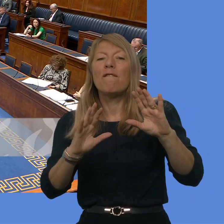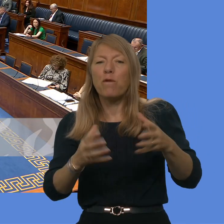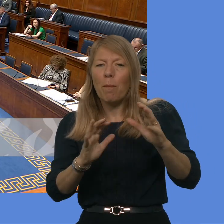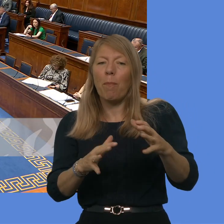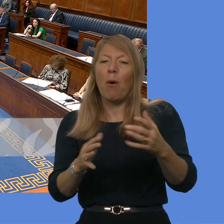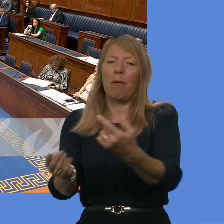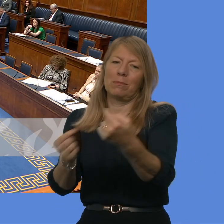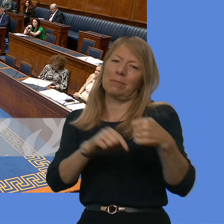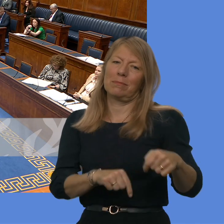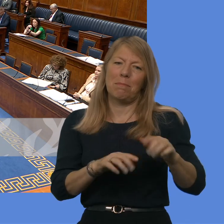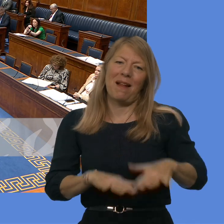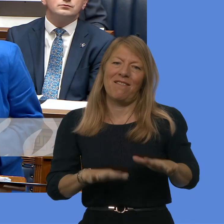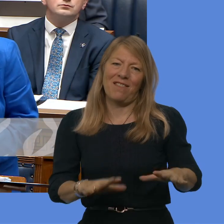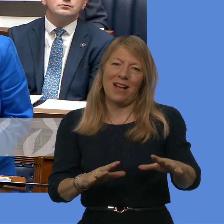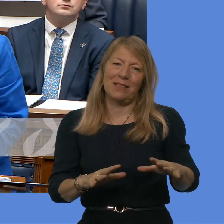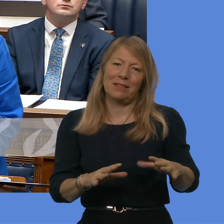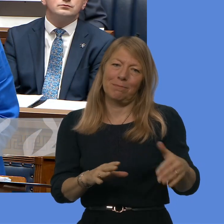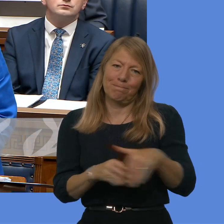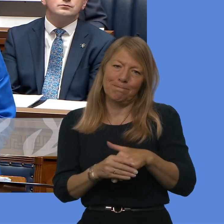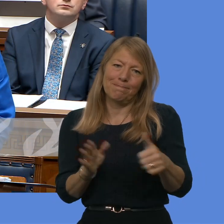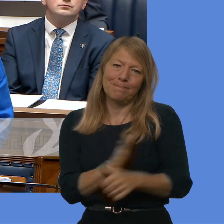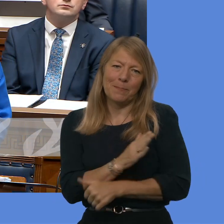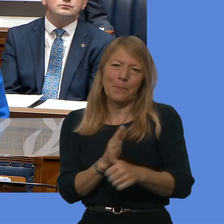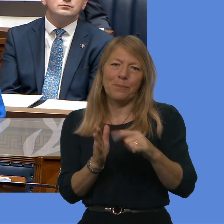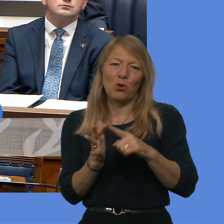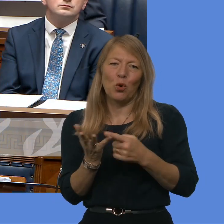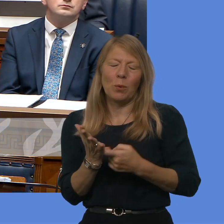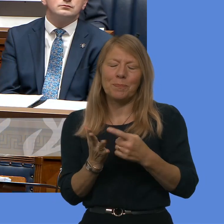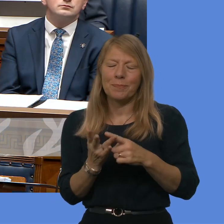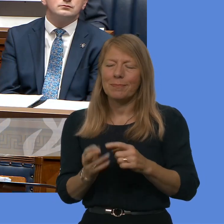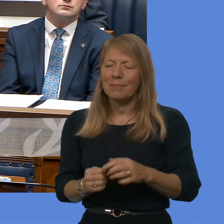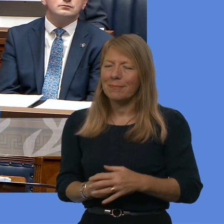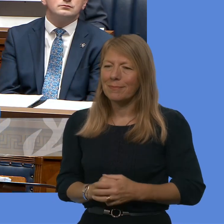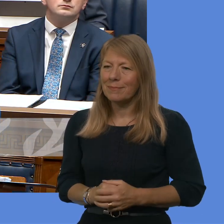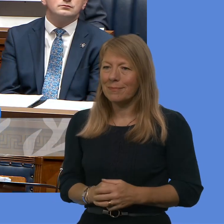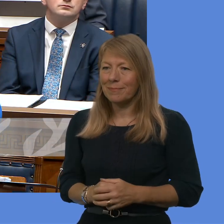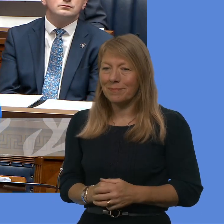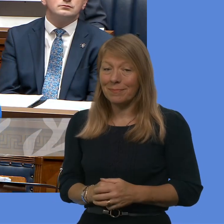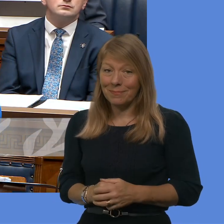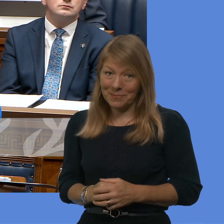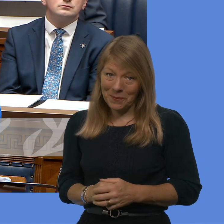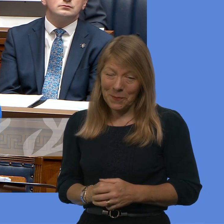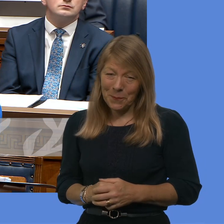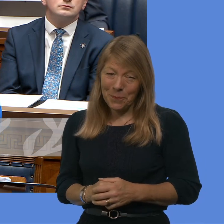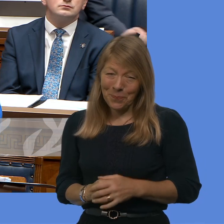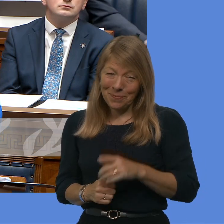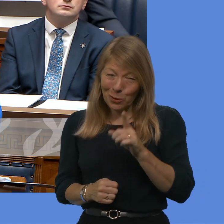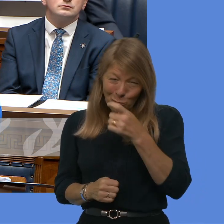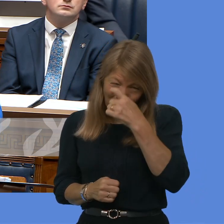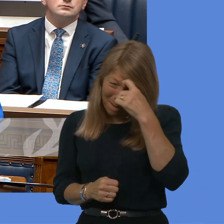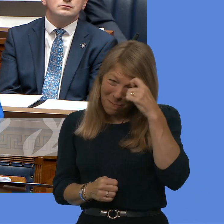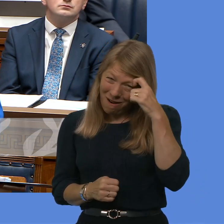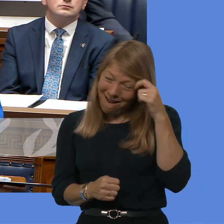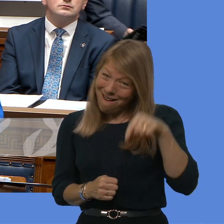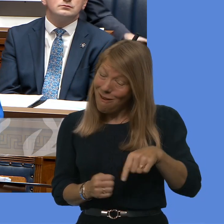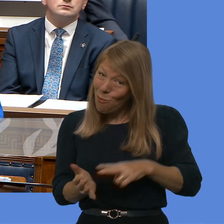Minister. Thank you, Mr Speaker. The member will be aware about how difficult the fiscal situation is currently for Northern Ireland